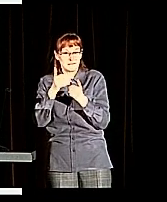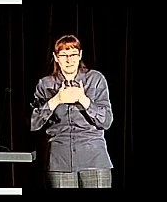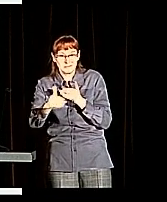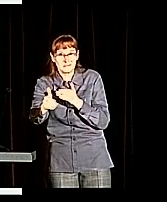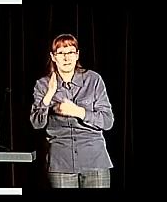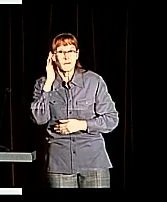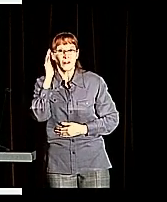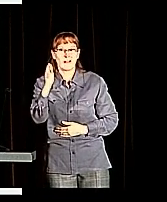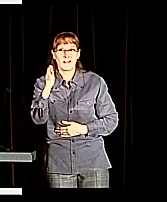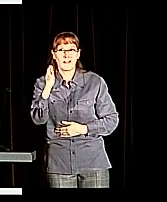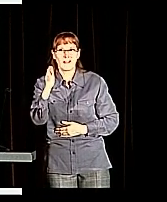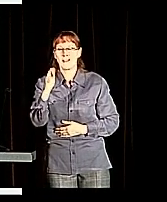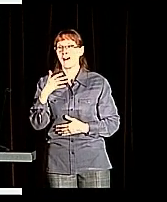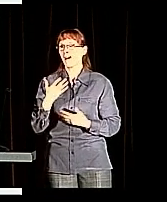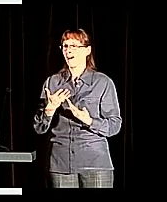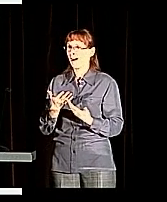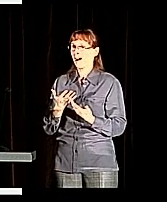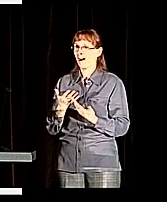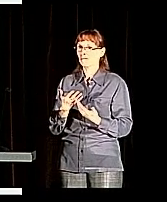really sorry about that.